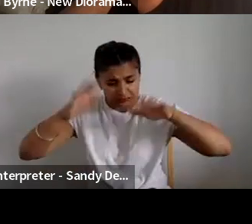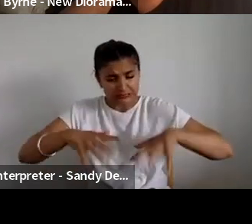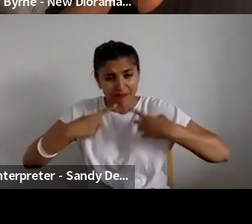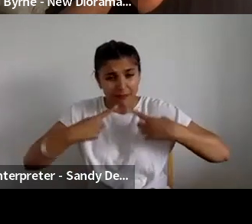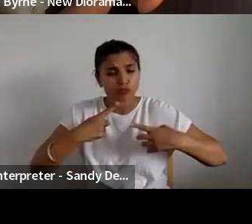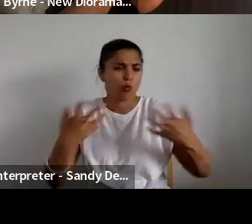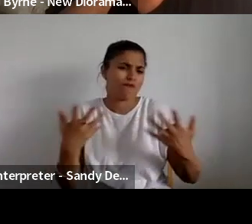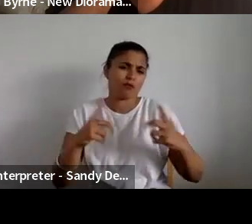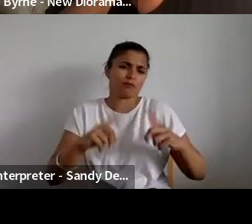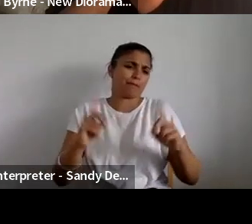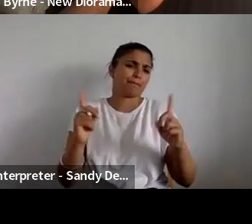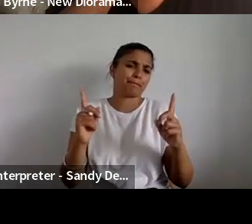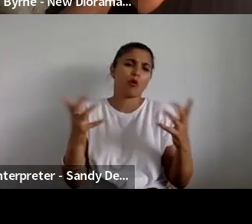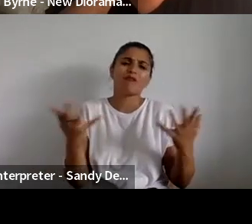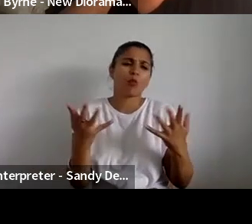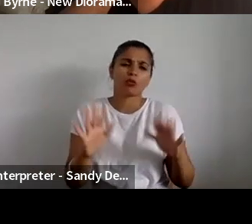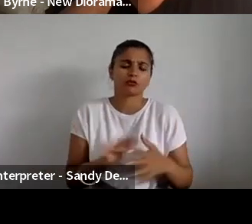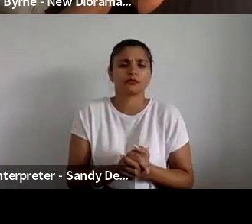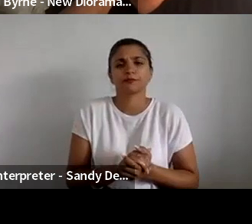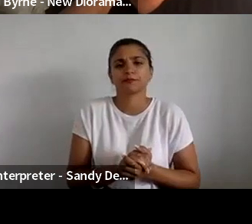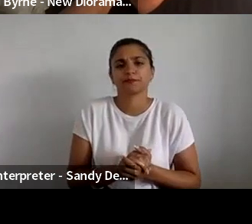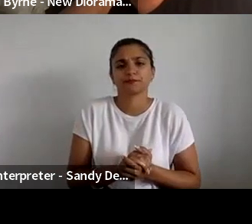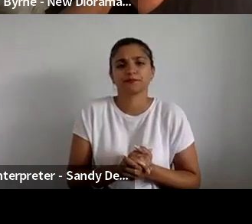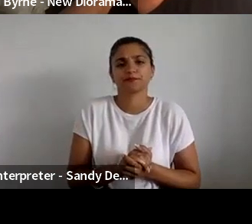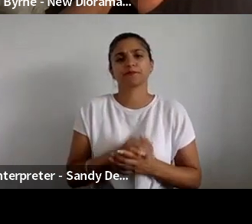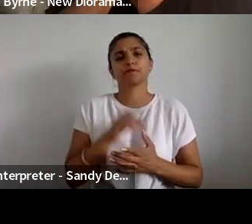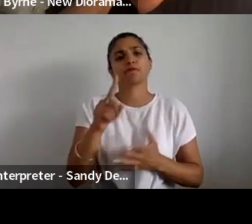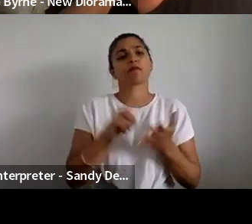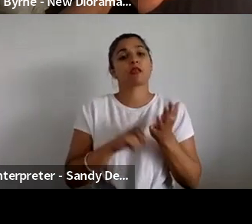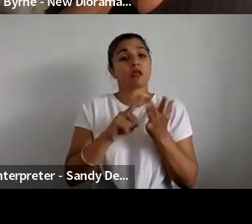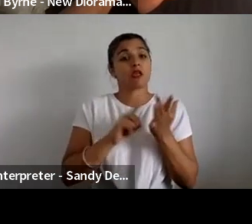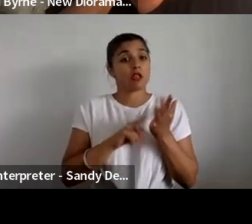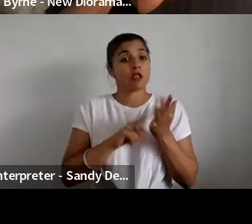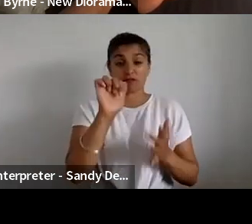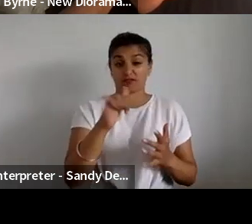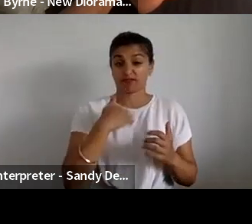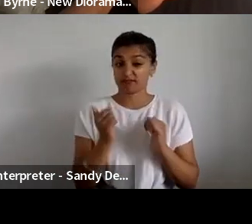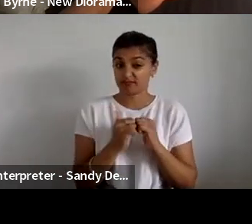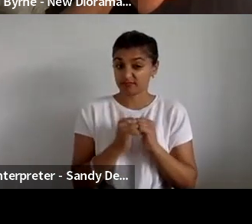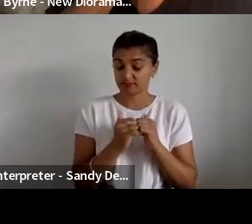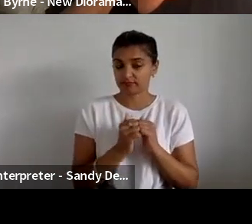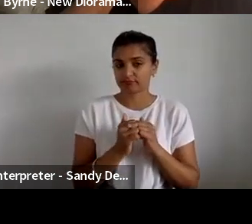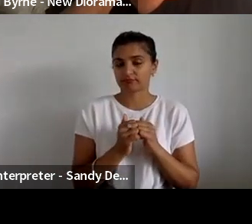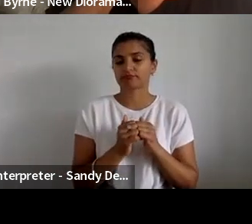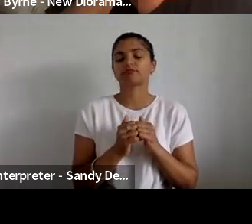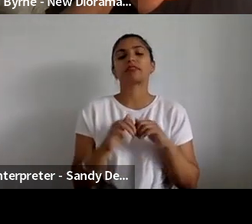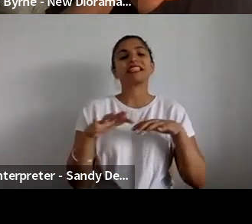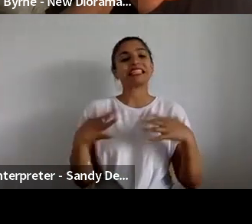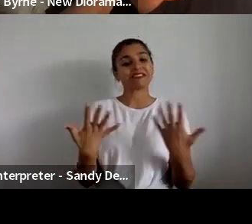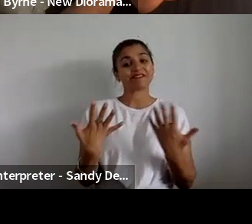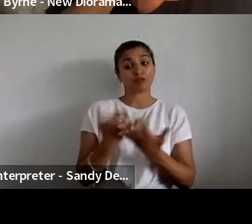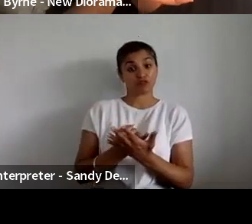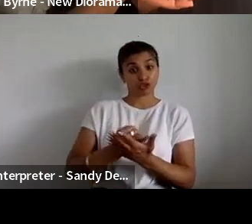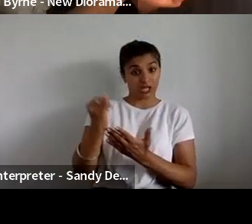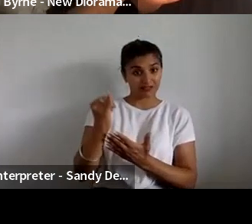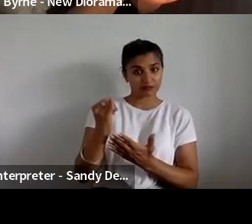I think we found that, too, in that being rejected randomly was certainly, again, it was